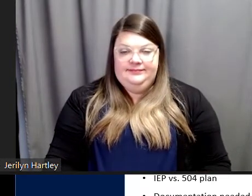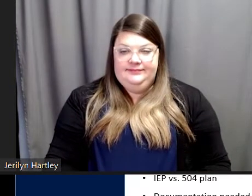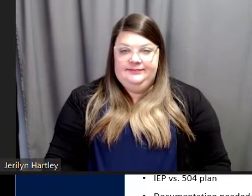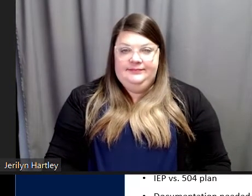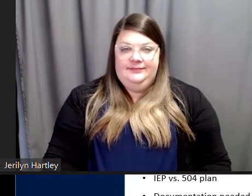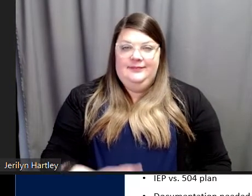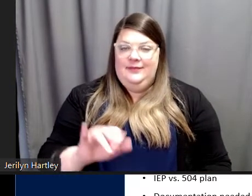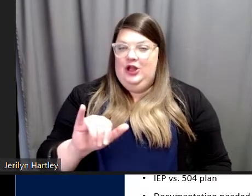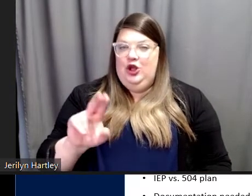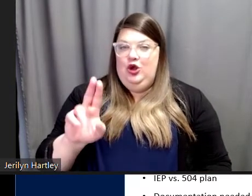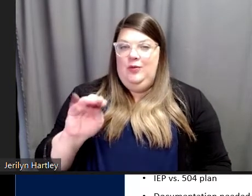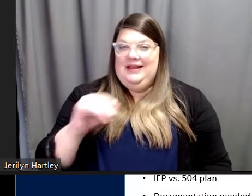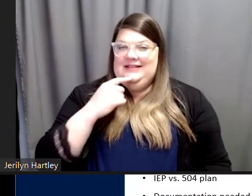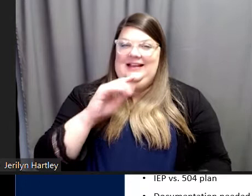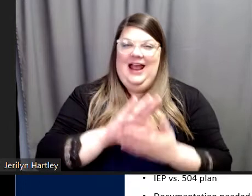Yumi says, nice work.